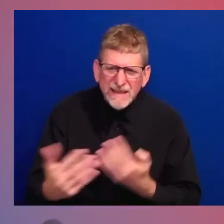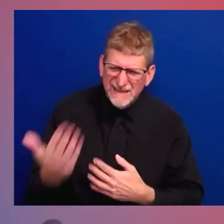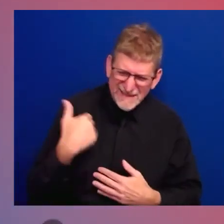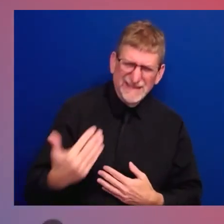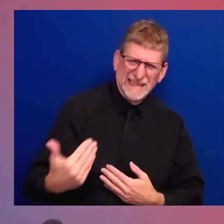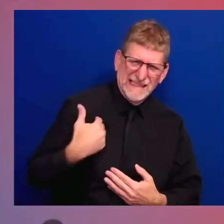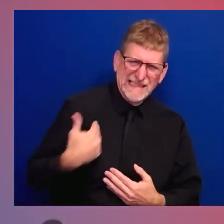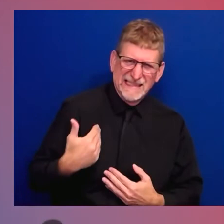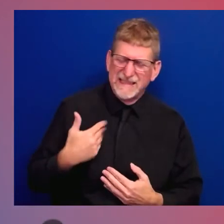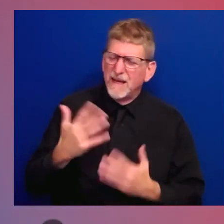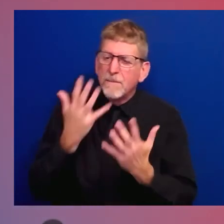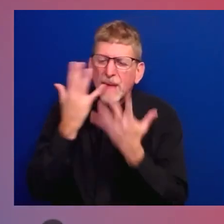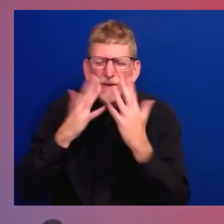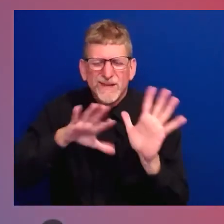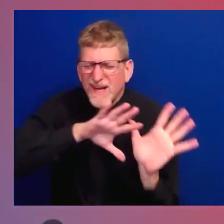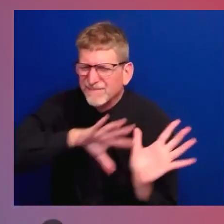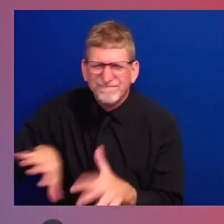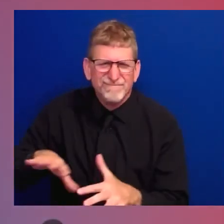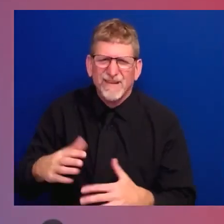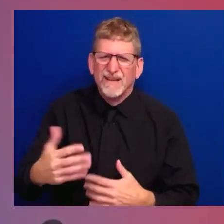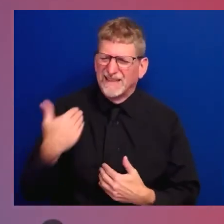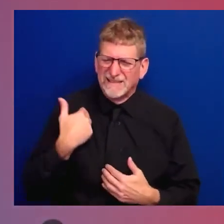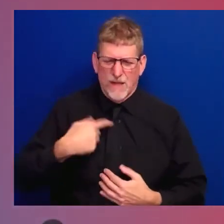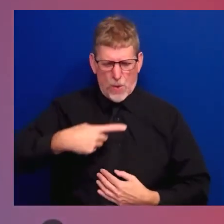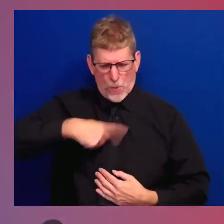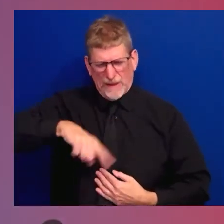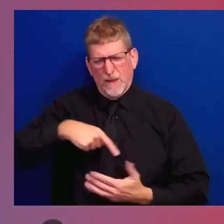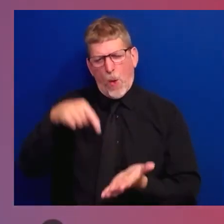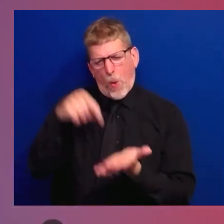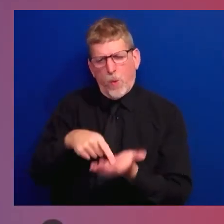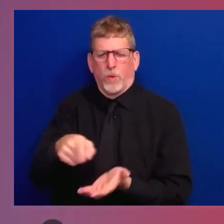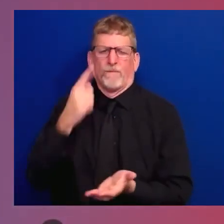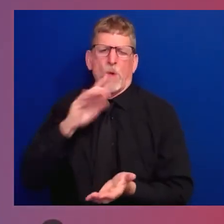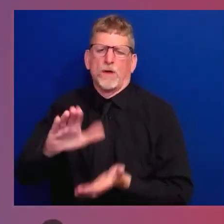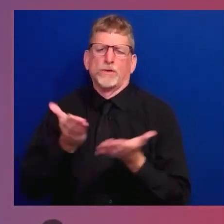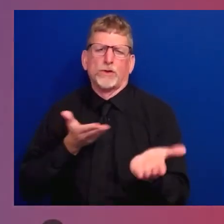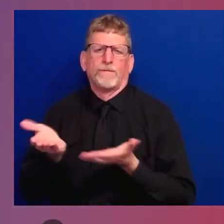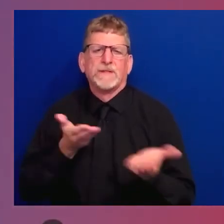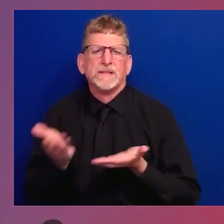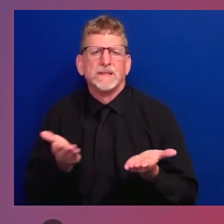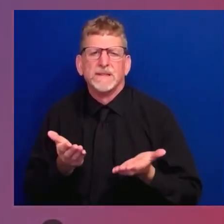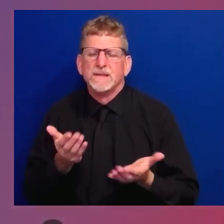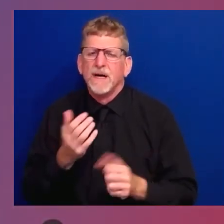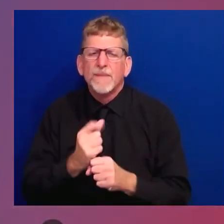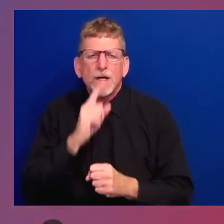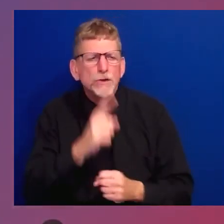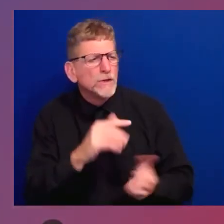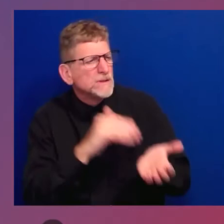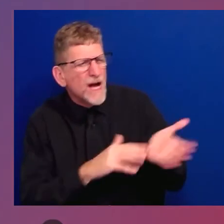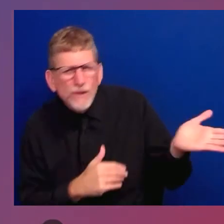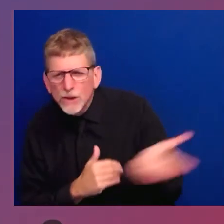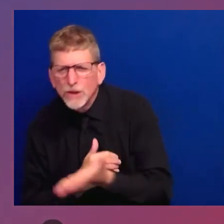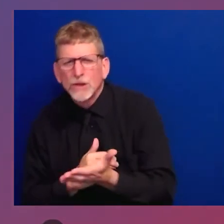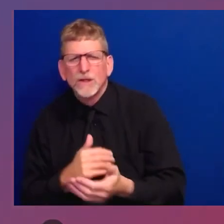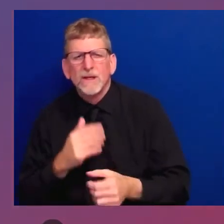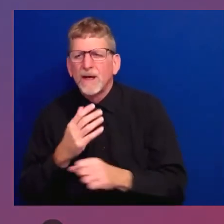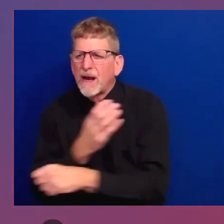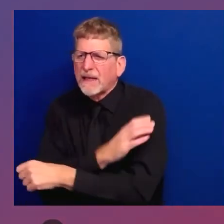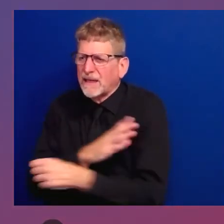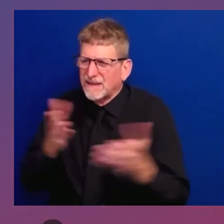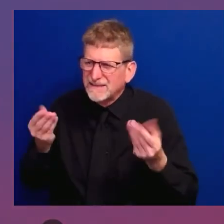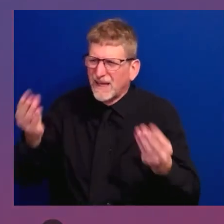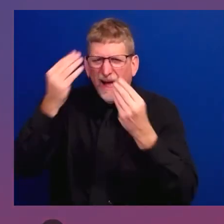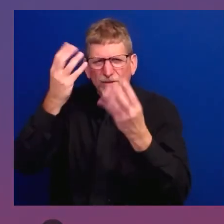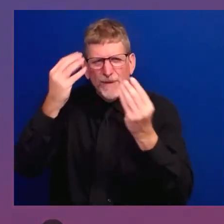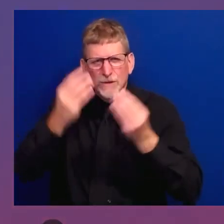sure they're equipped to diagnose and treat exposures to related conditions. And this year, launching a new network of